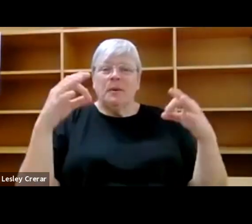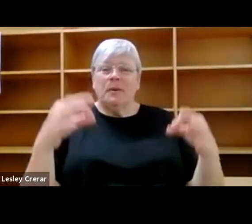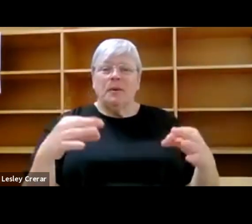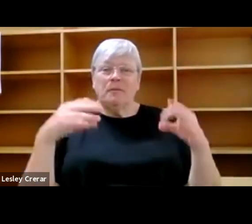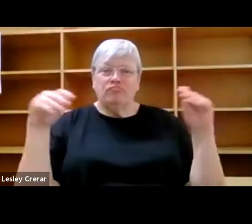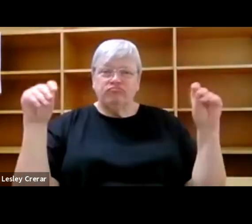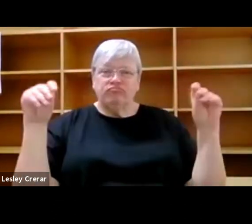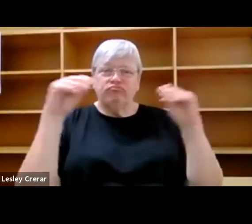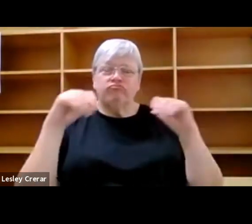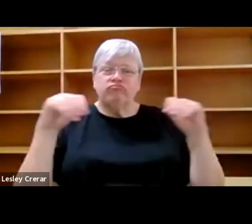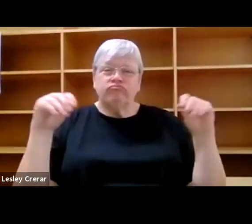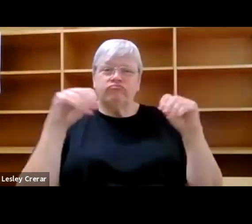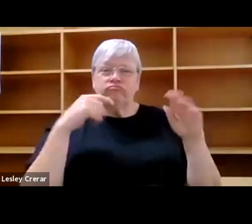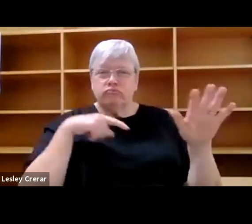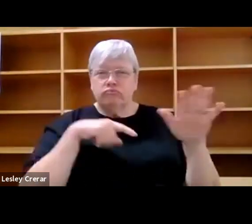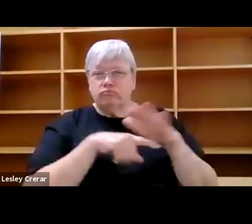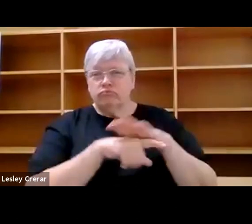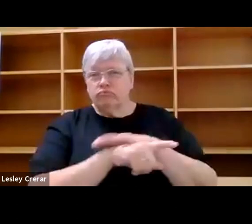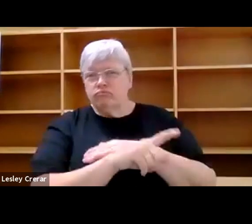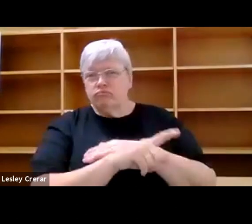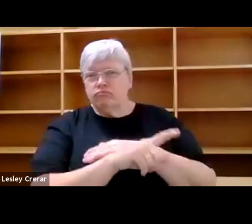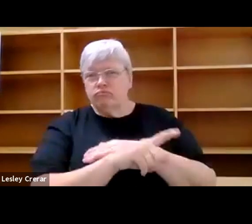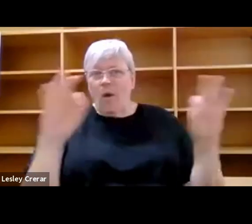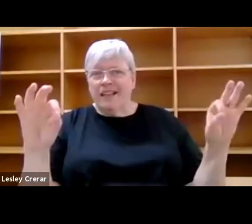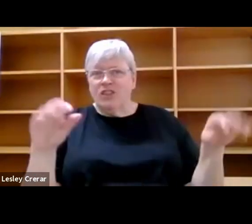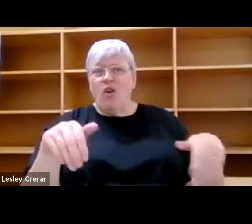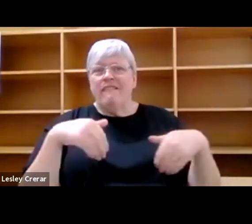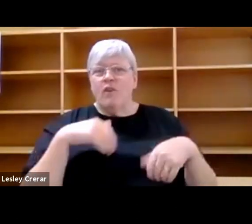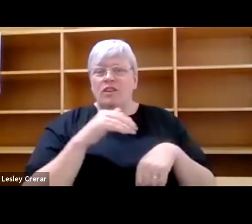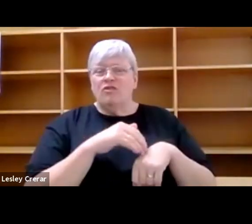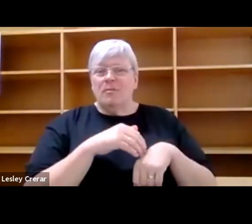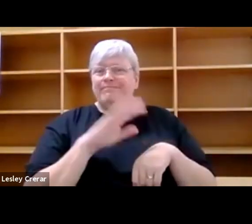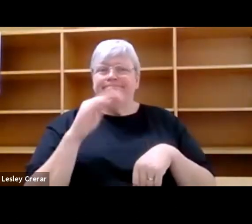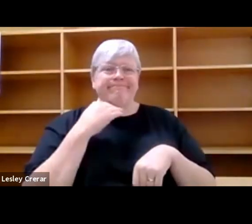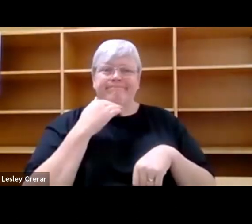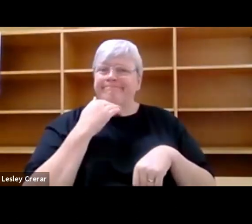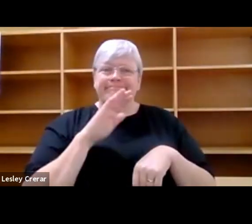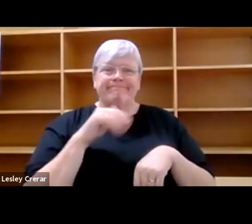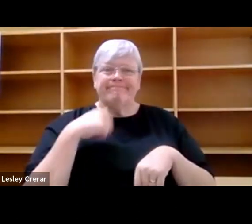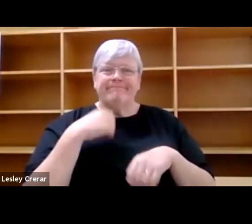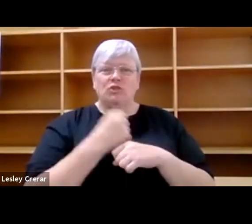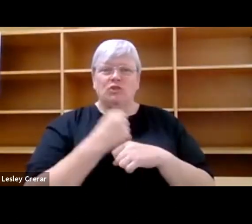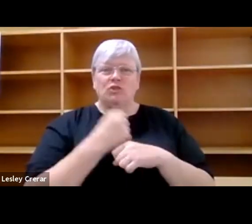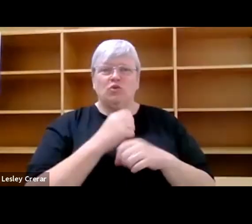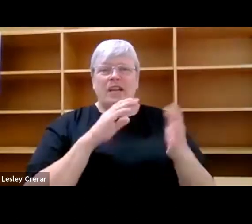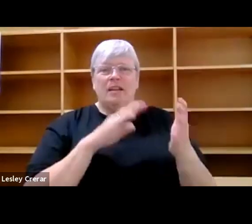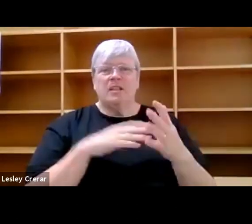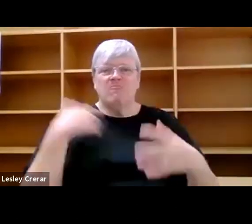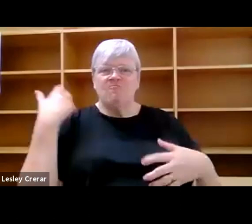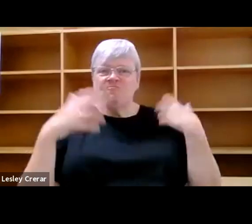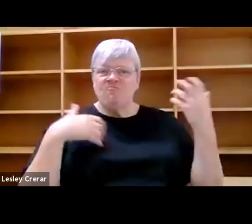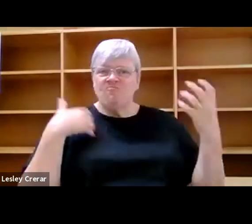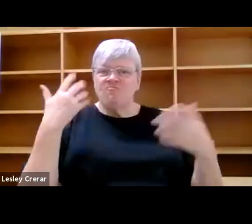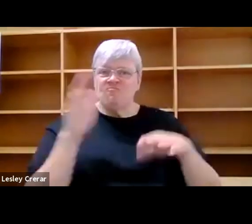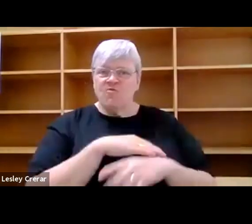She snuck in quietly to avoid getting into trouble. But she wasn't quiet enough. My grandmother was angry she'd taken so long